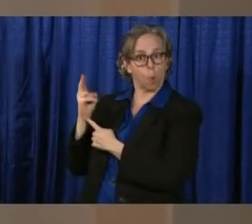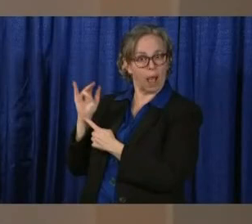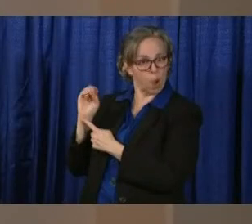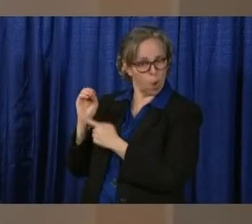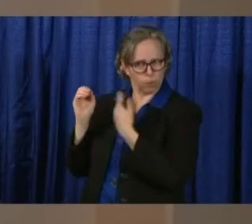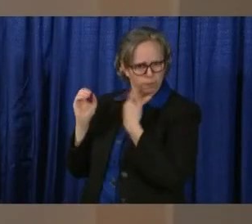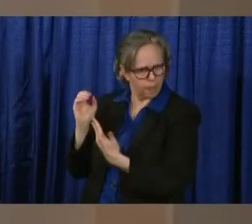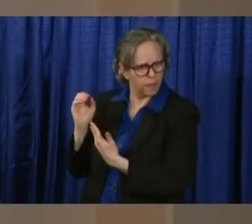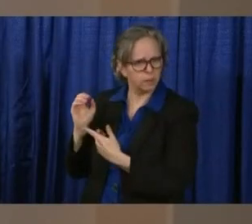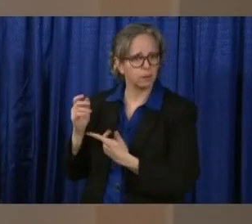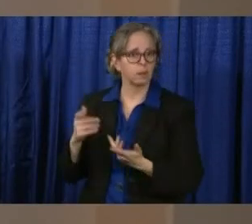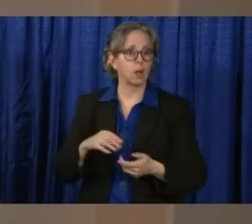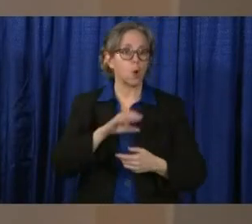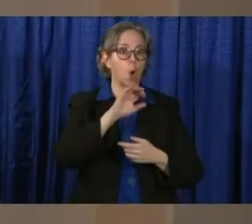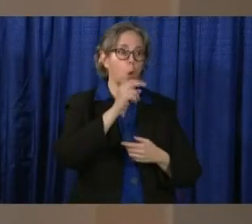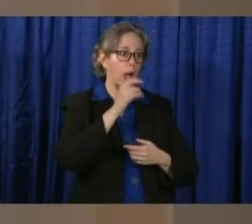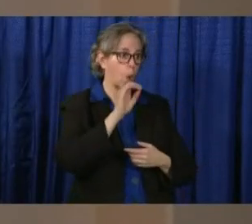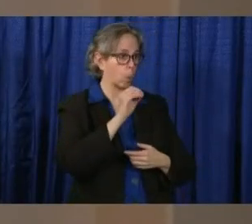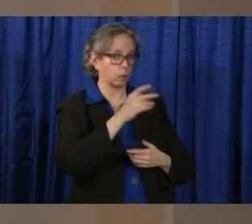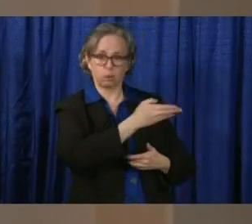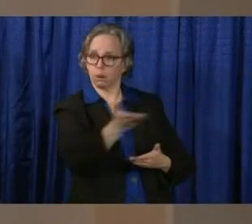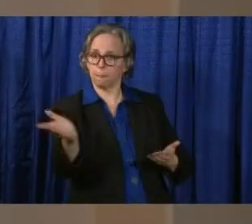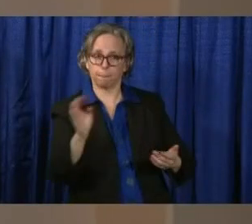that you're working through this.